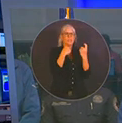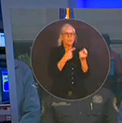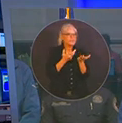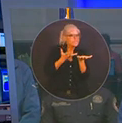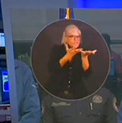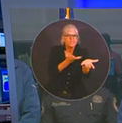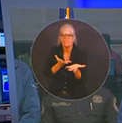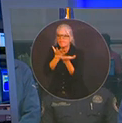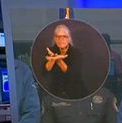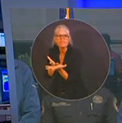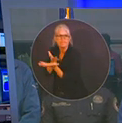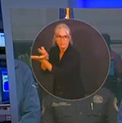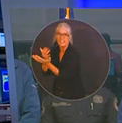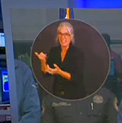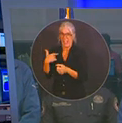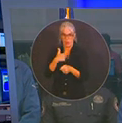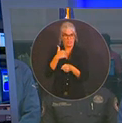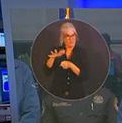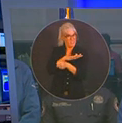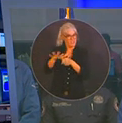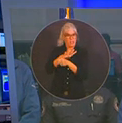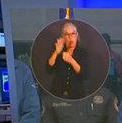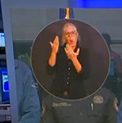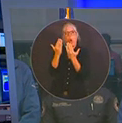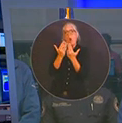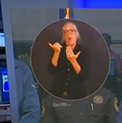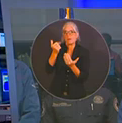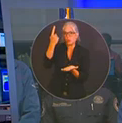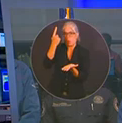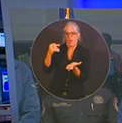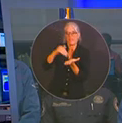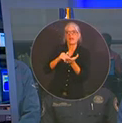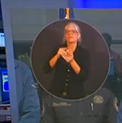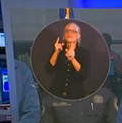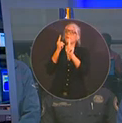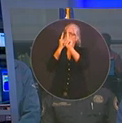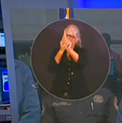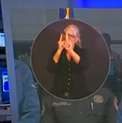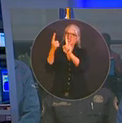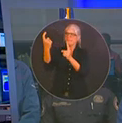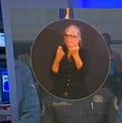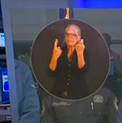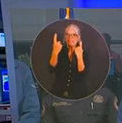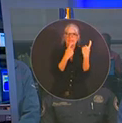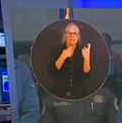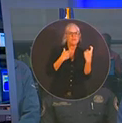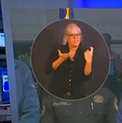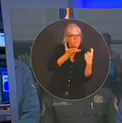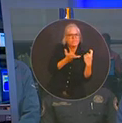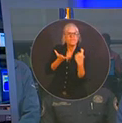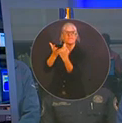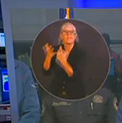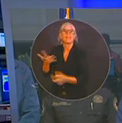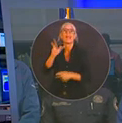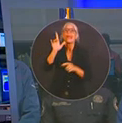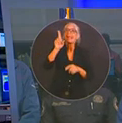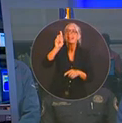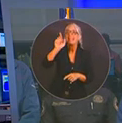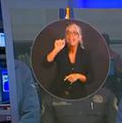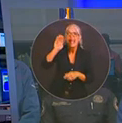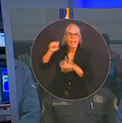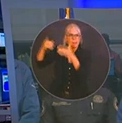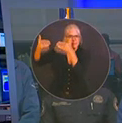,000 missions to support our local communities. That includes everything from tiger dams and generators to staff